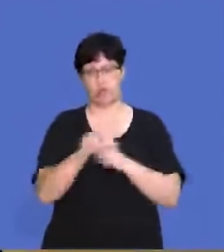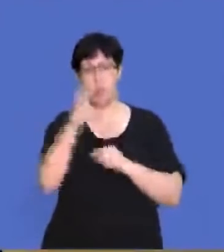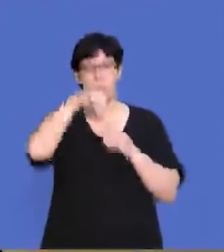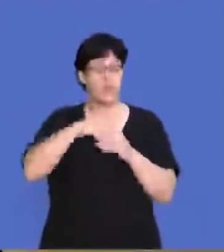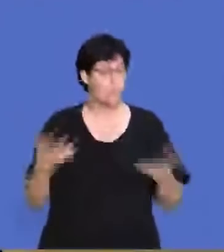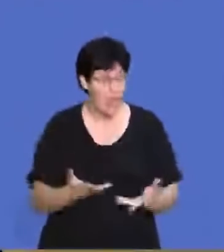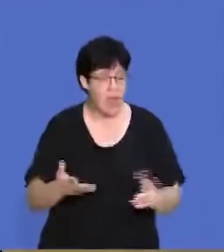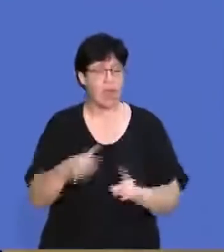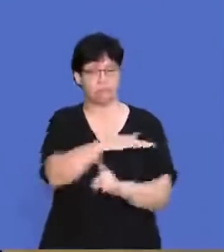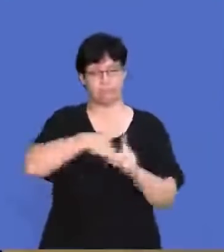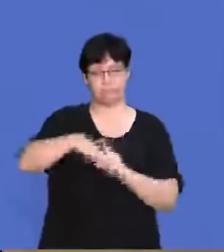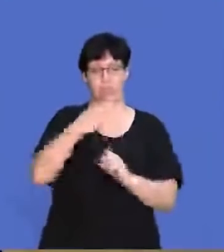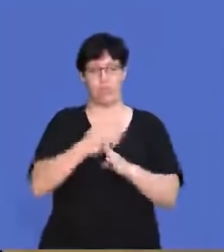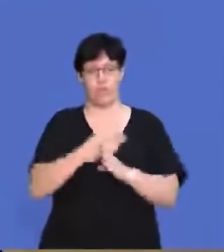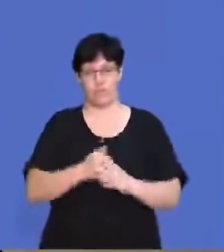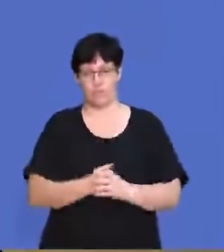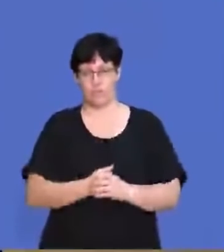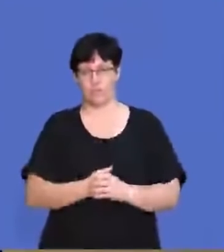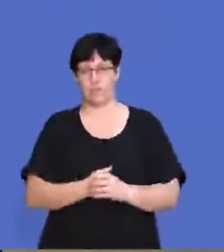stronger culture in the workplace.